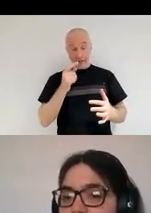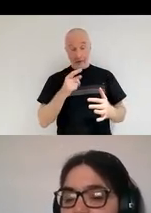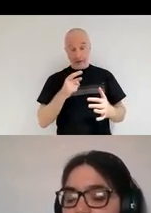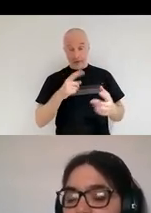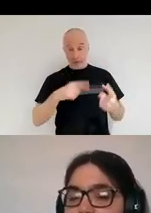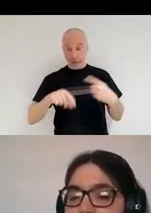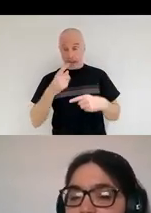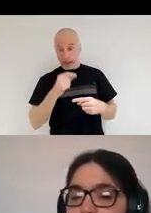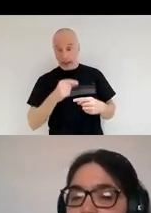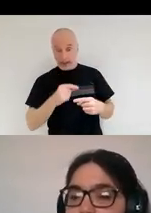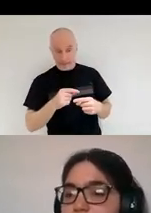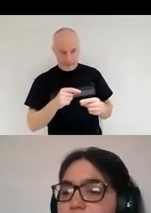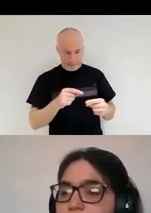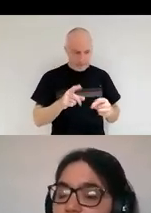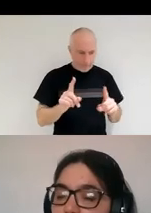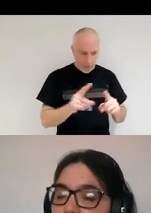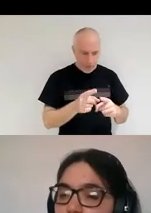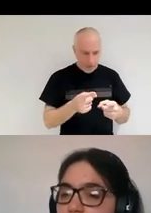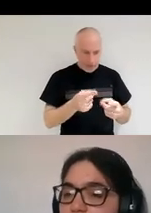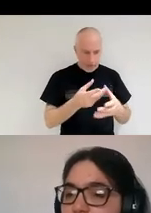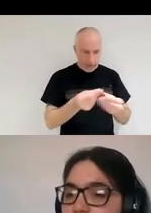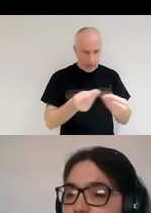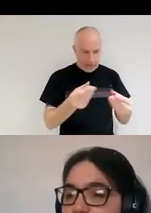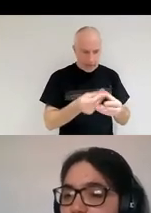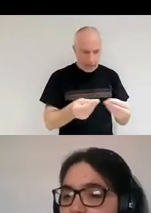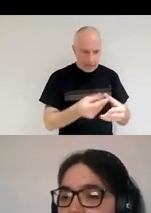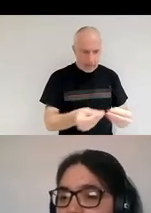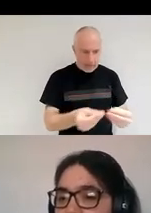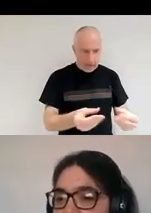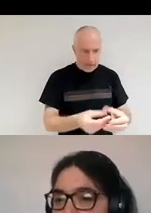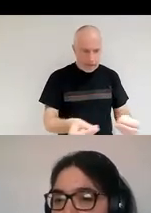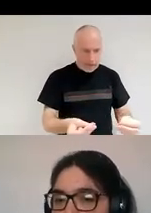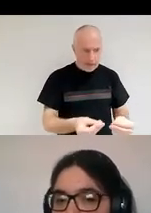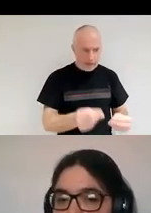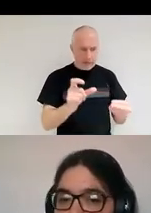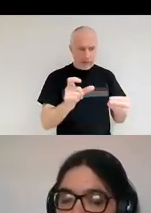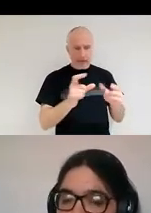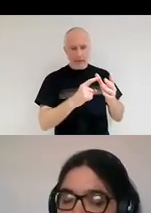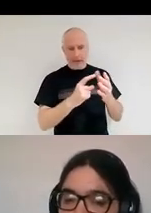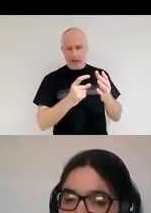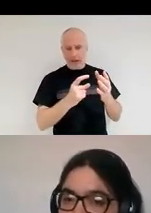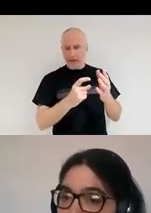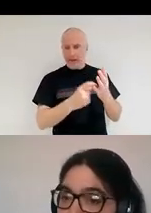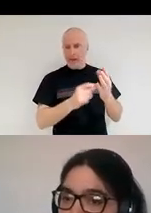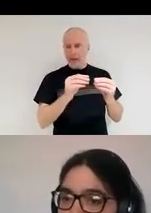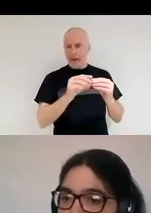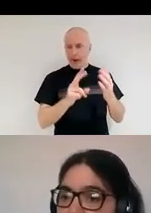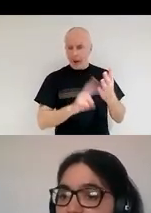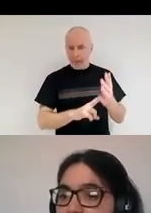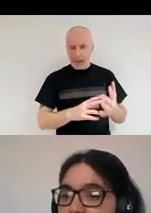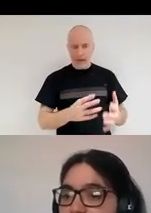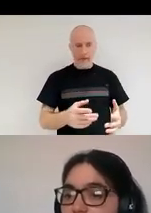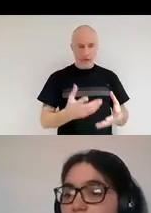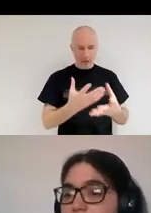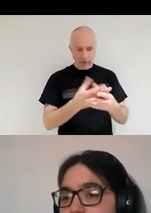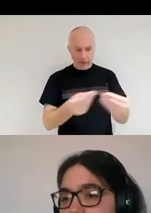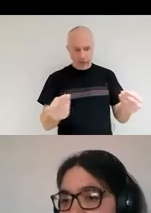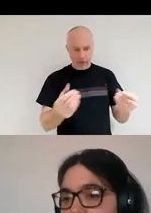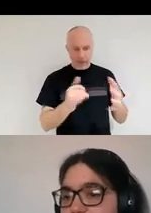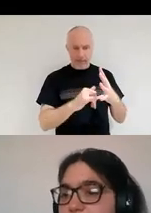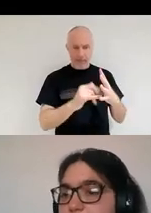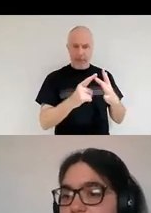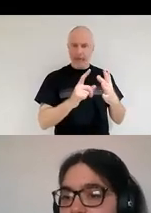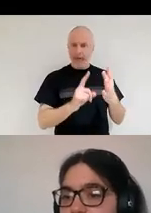are lacking. So we can see, for example, if there is carbon lacking, if there is a silicon lacking. And all